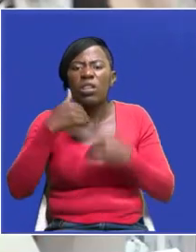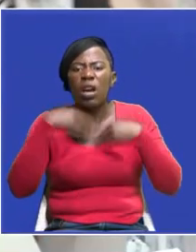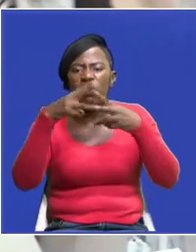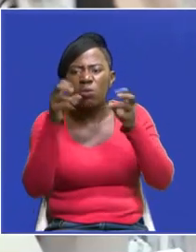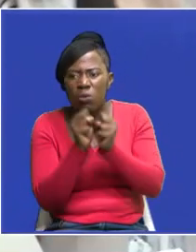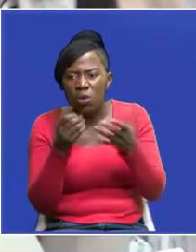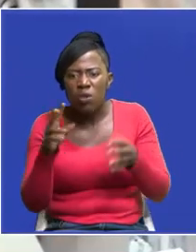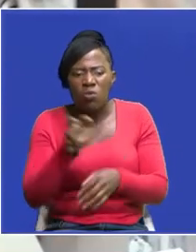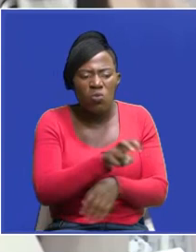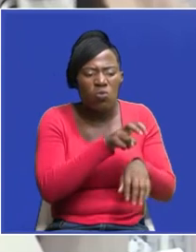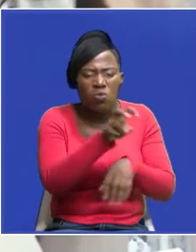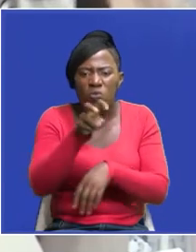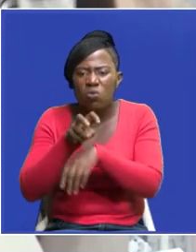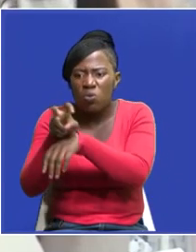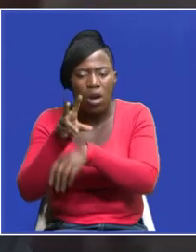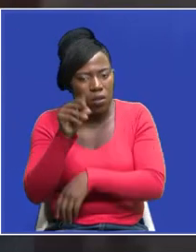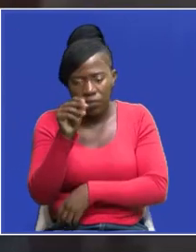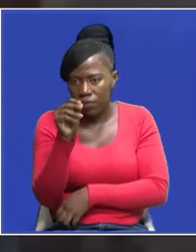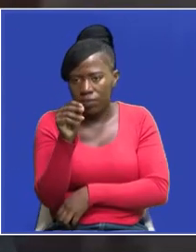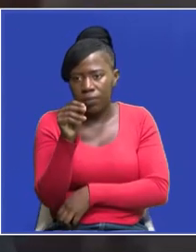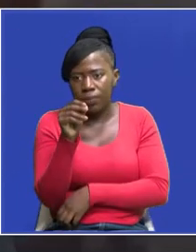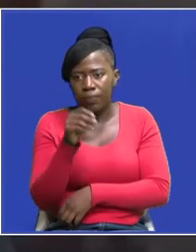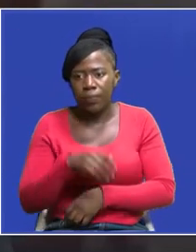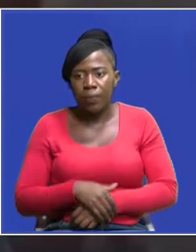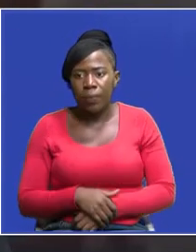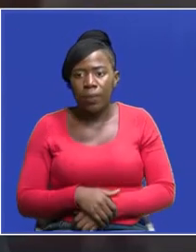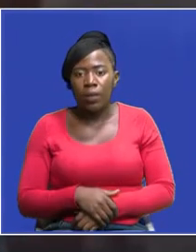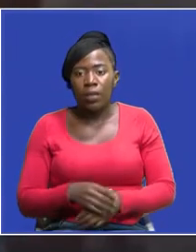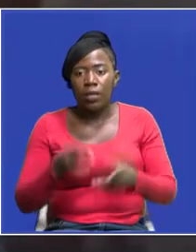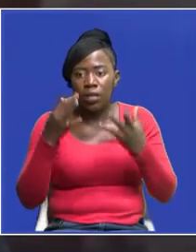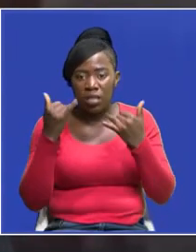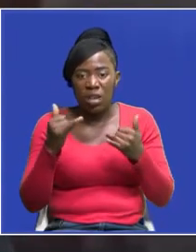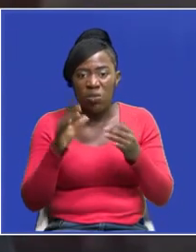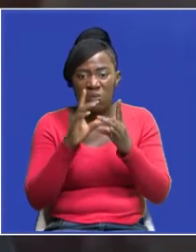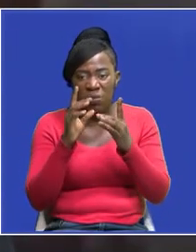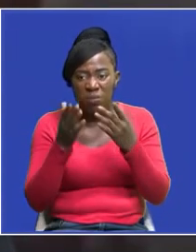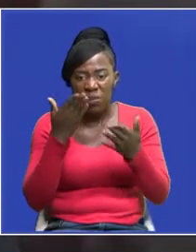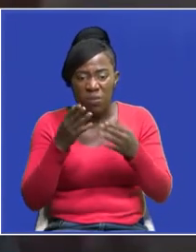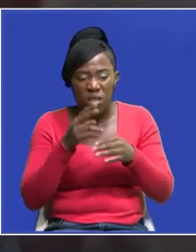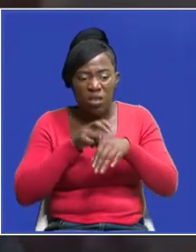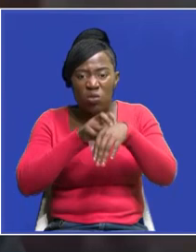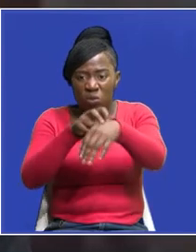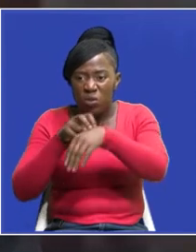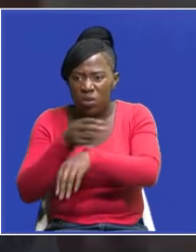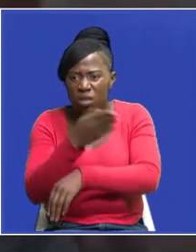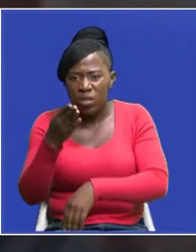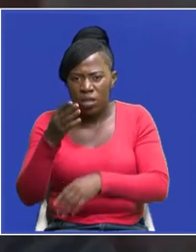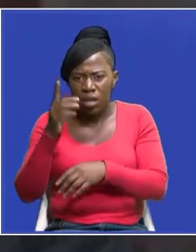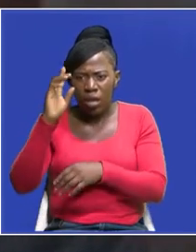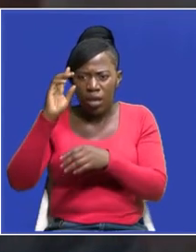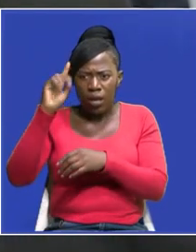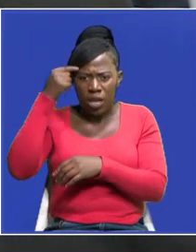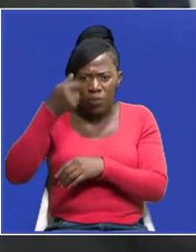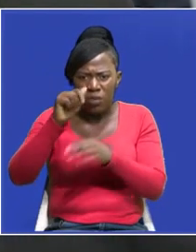trips outside their respective districts unnecessary trips to districts where government is fully represented by